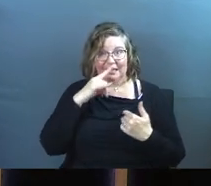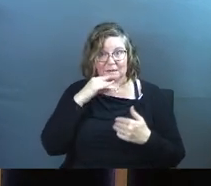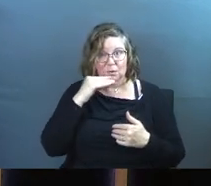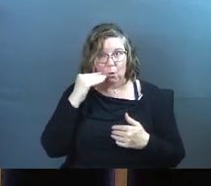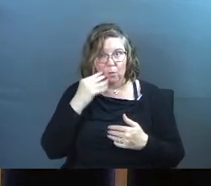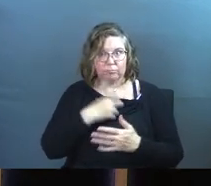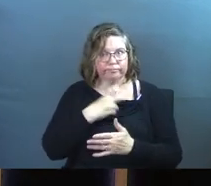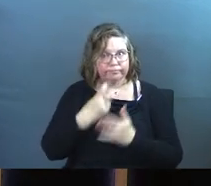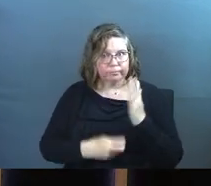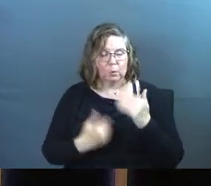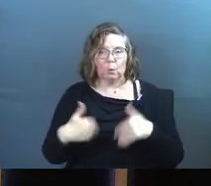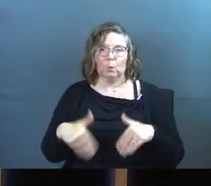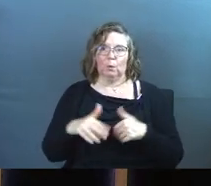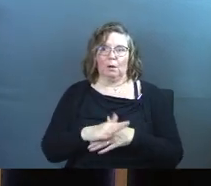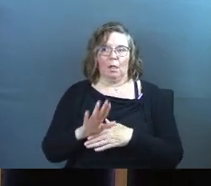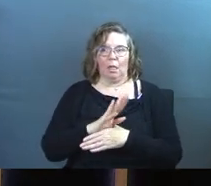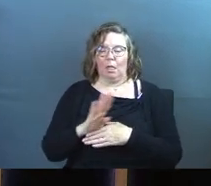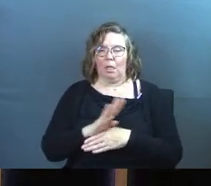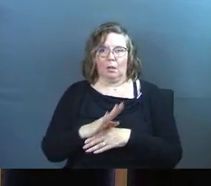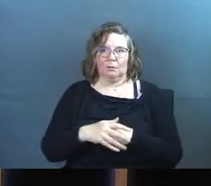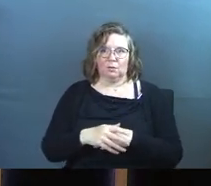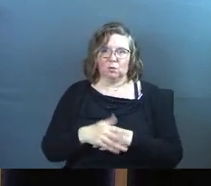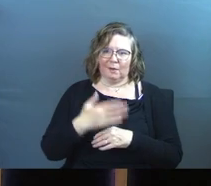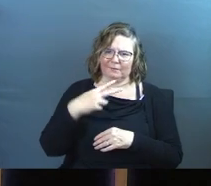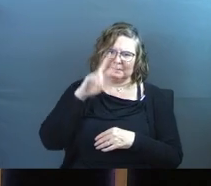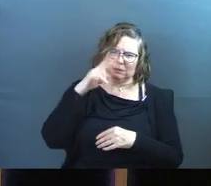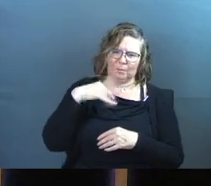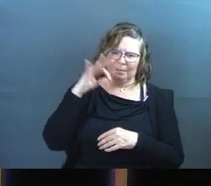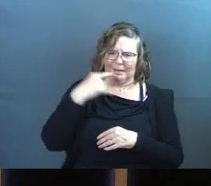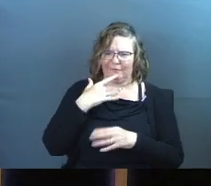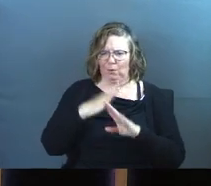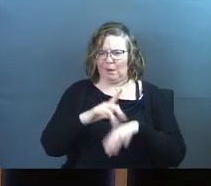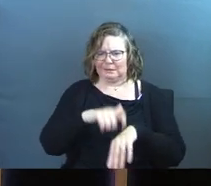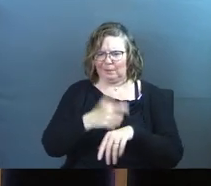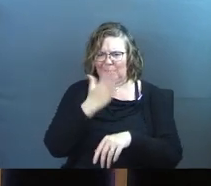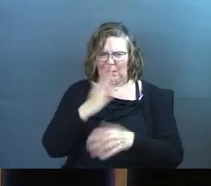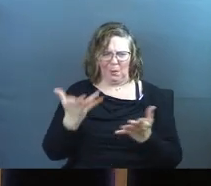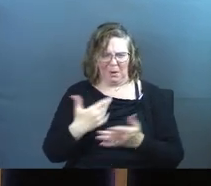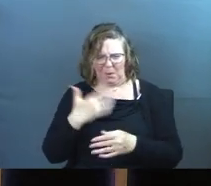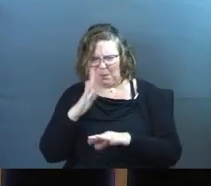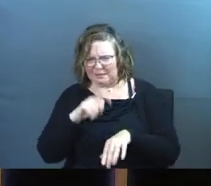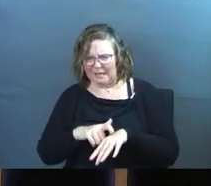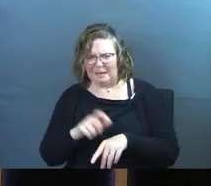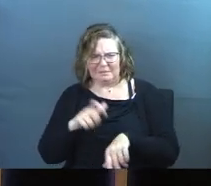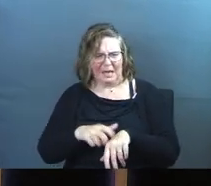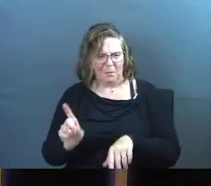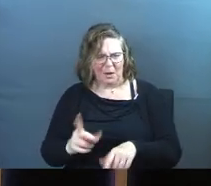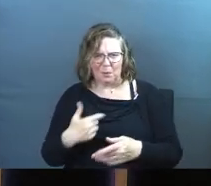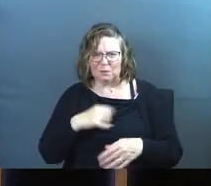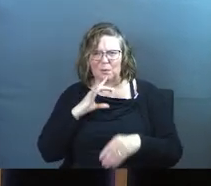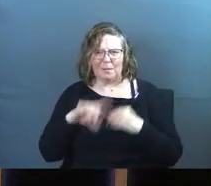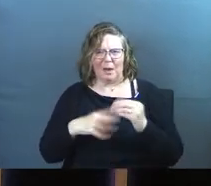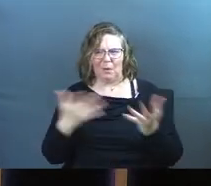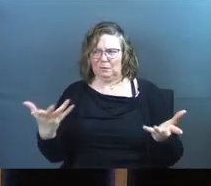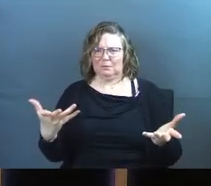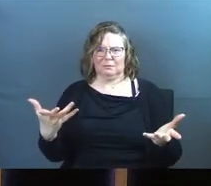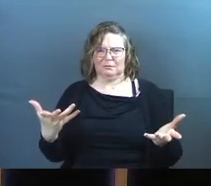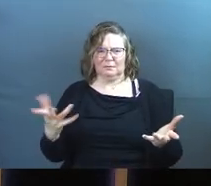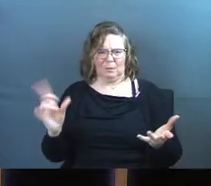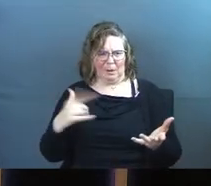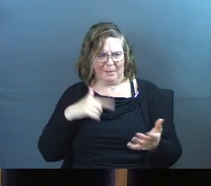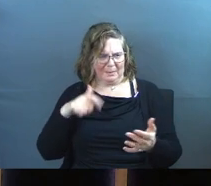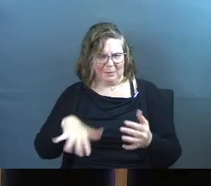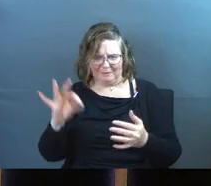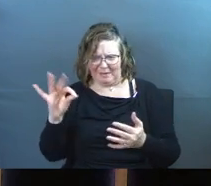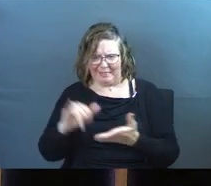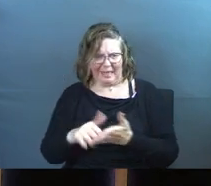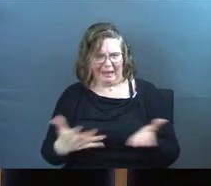You're in it. You've got a dumb pastor up here saying, have quiet time with God. What quiet time? What are you talking about? Where